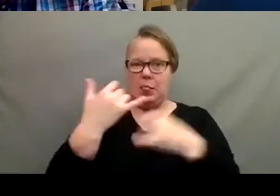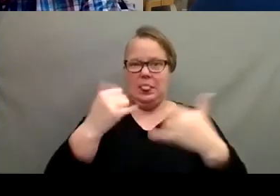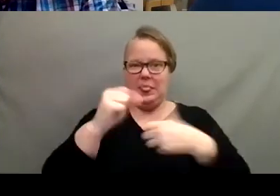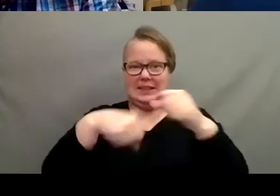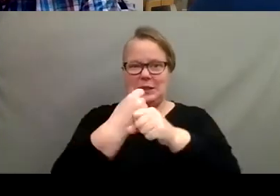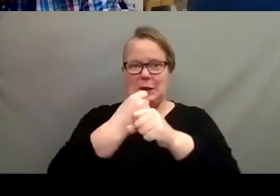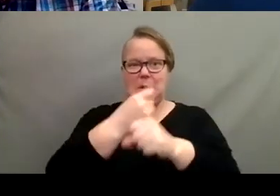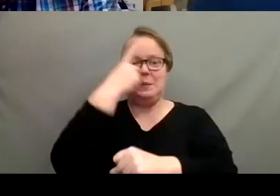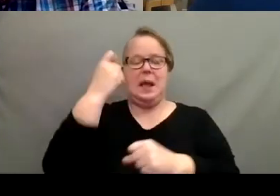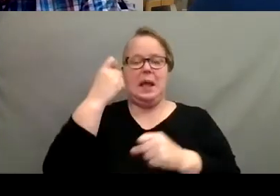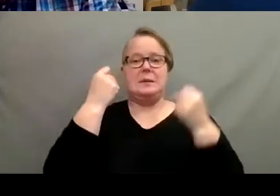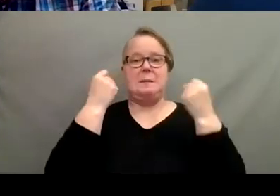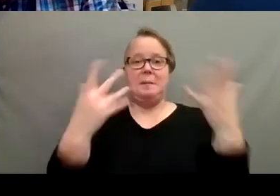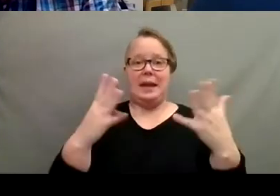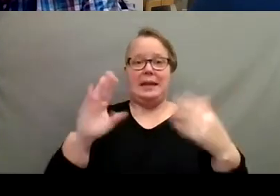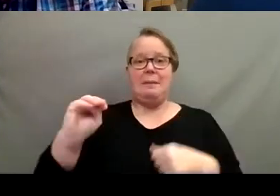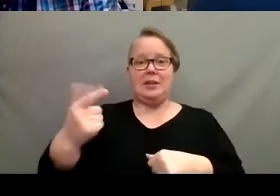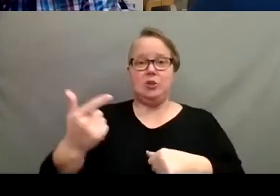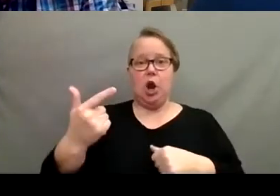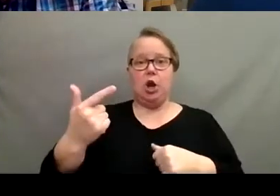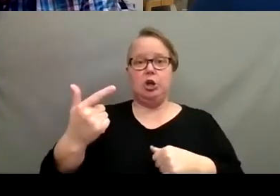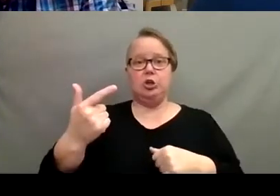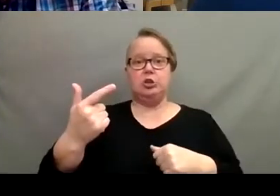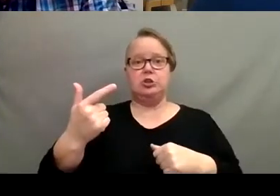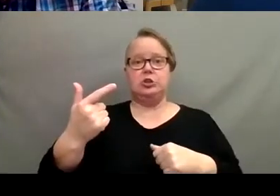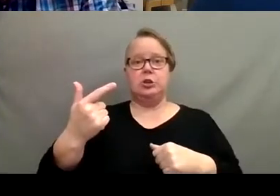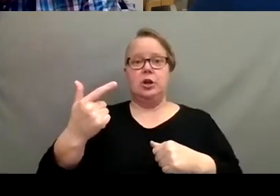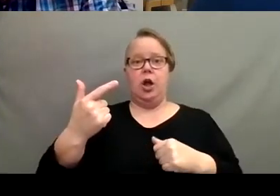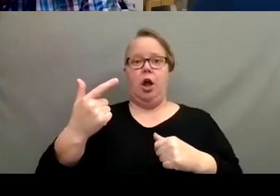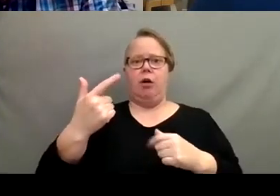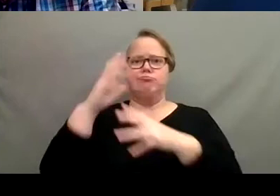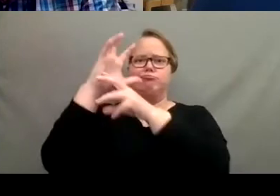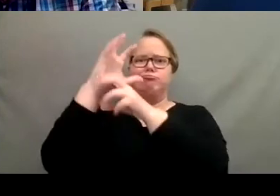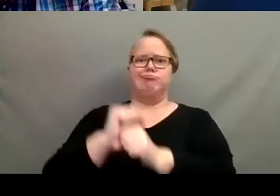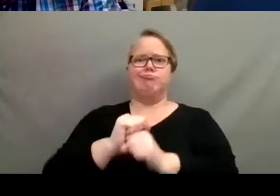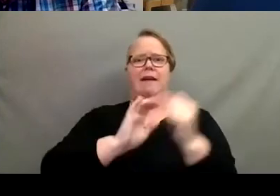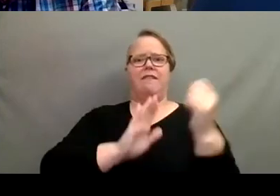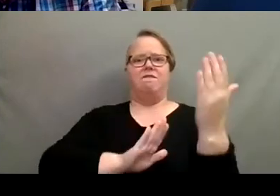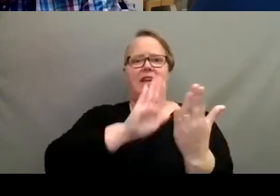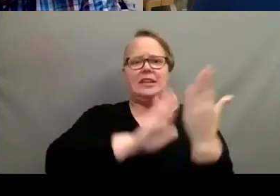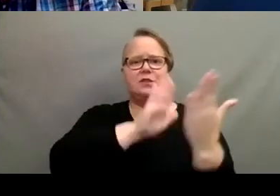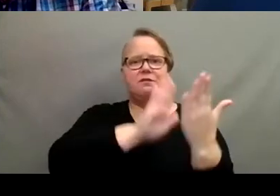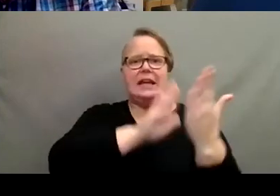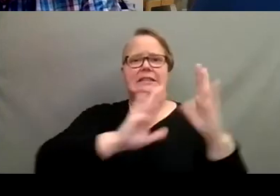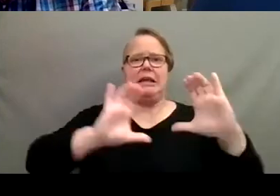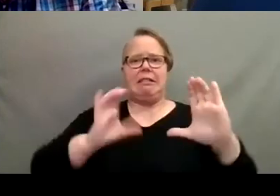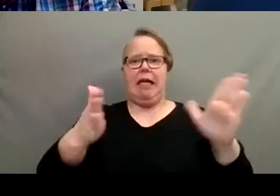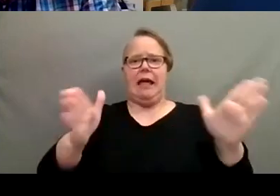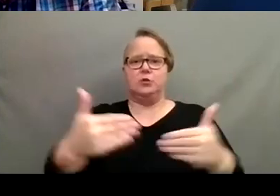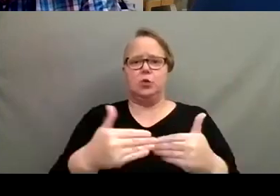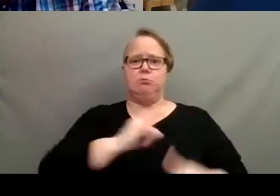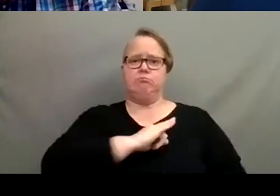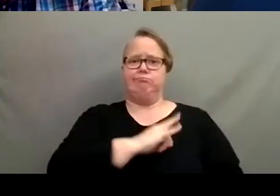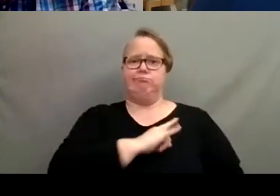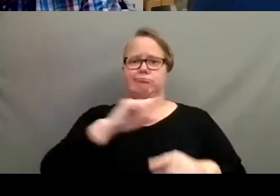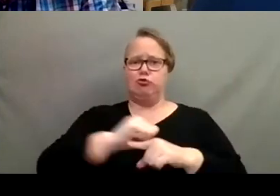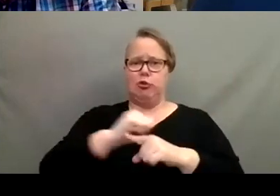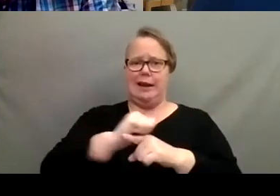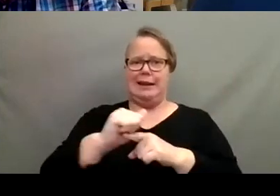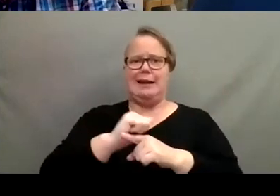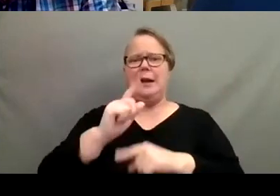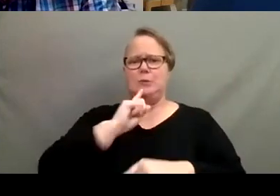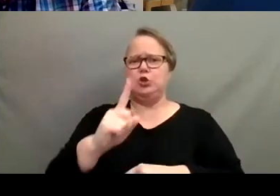of our, uh, master gardeners are educated at face-to-face classroom kind of style trainings, which I'm sure a lot of the Knox